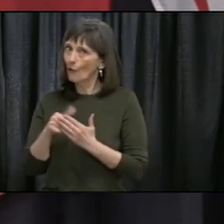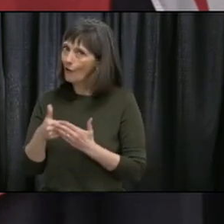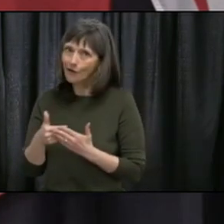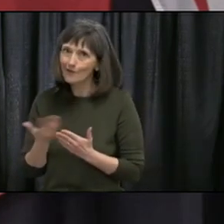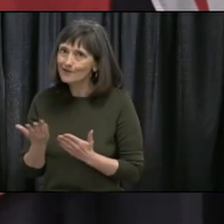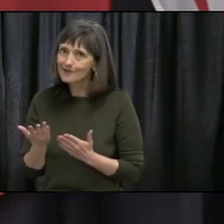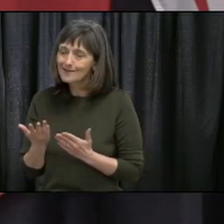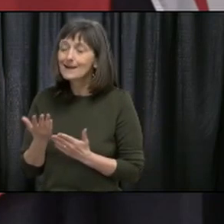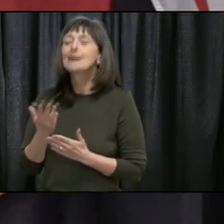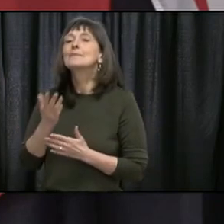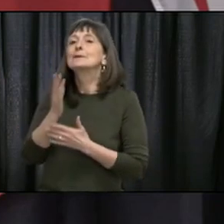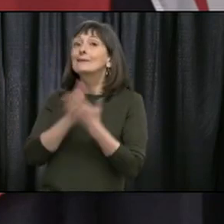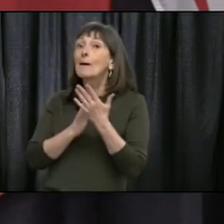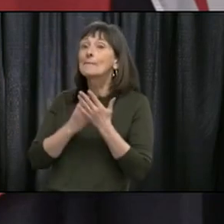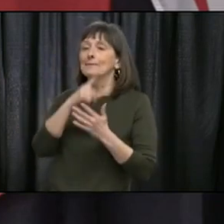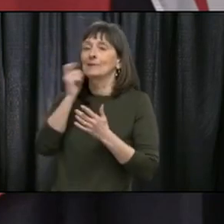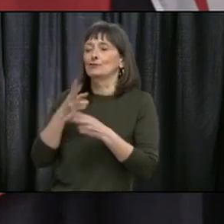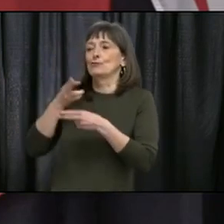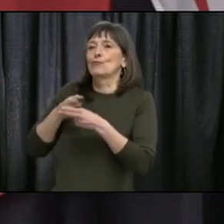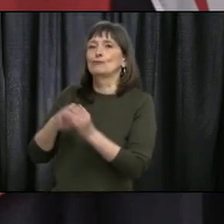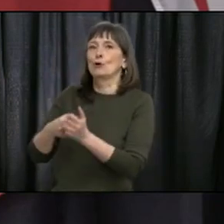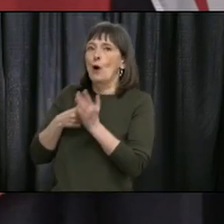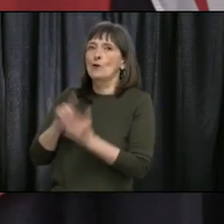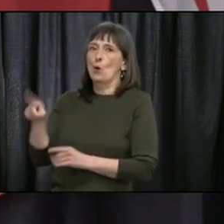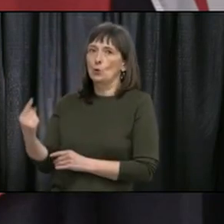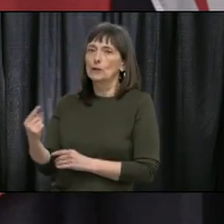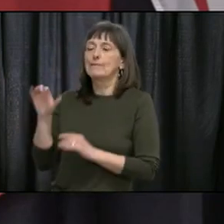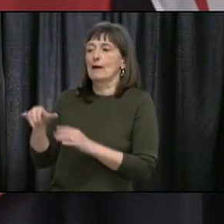would probably have to come here because they would be deemed essential.